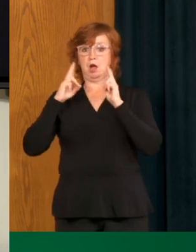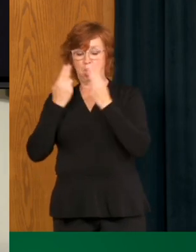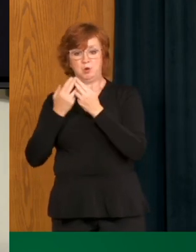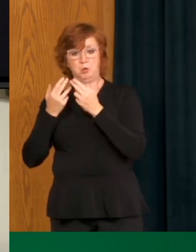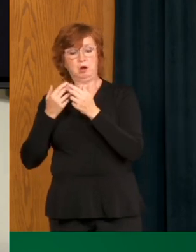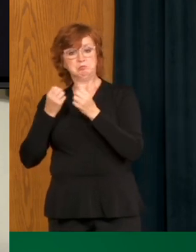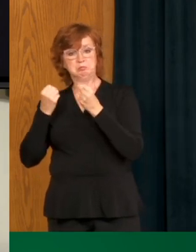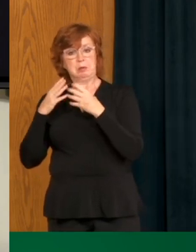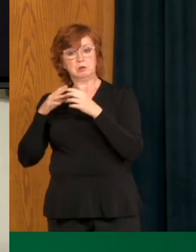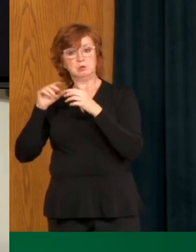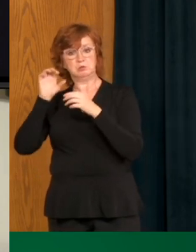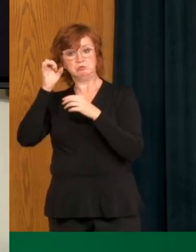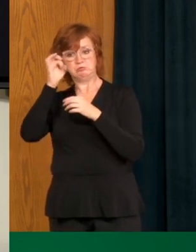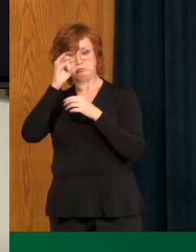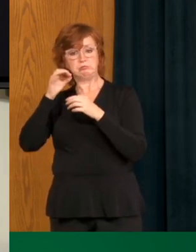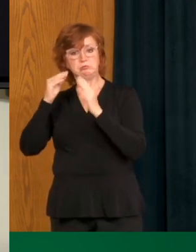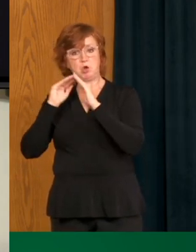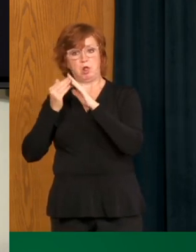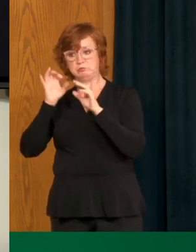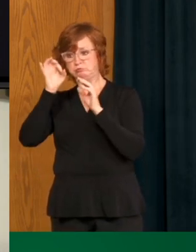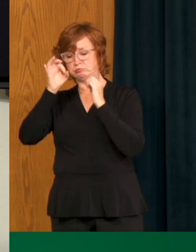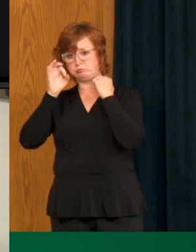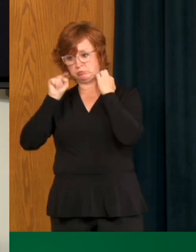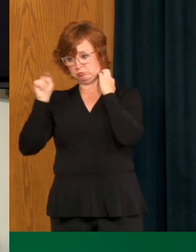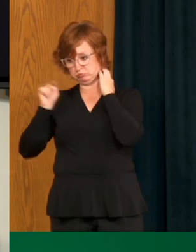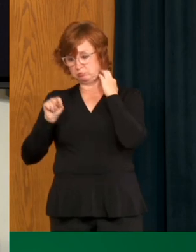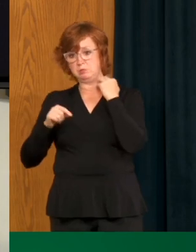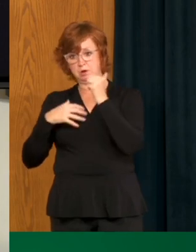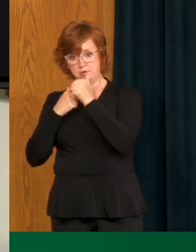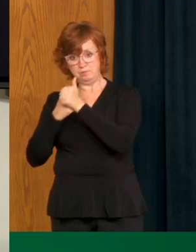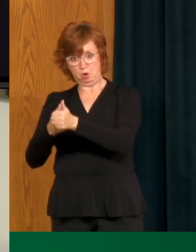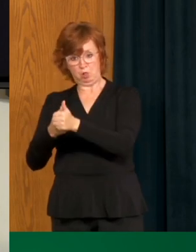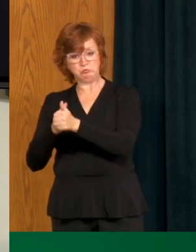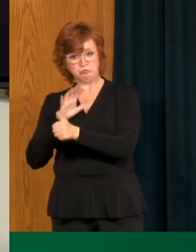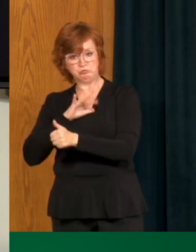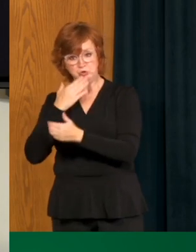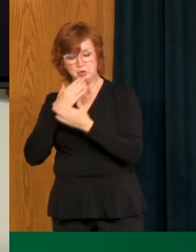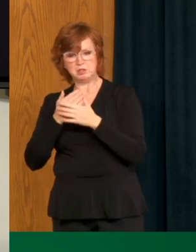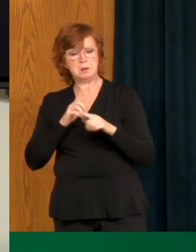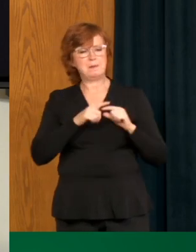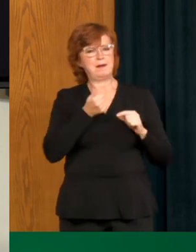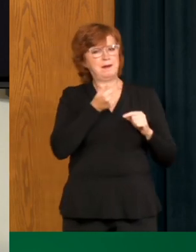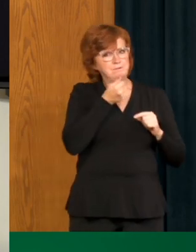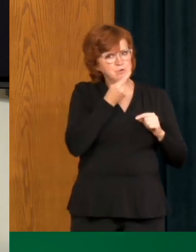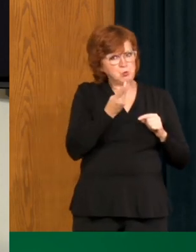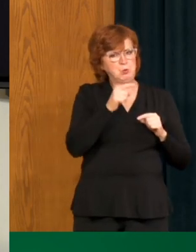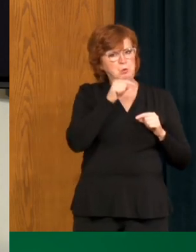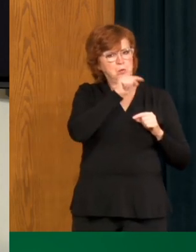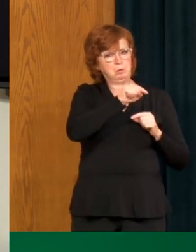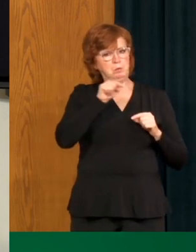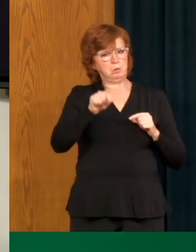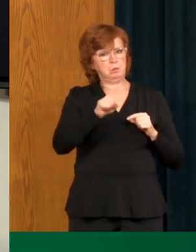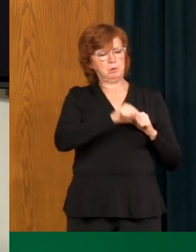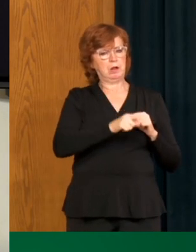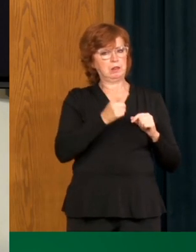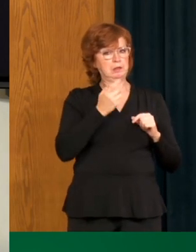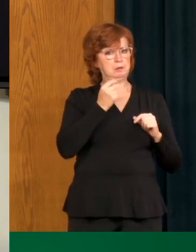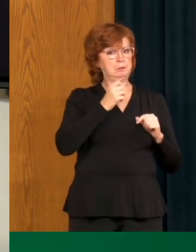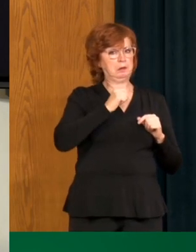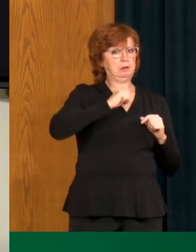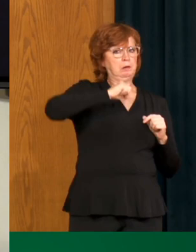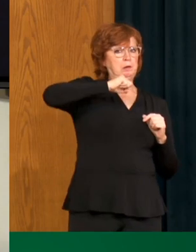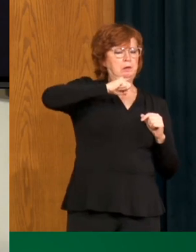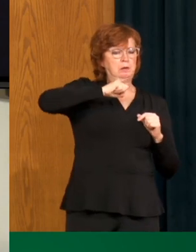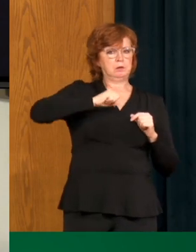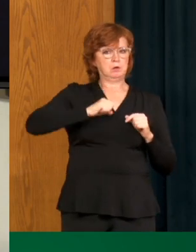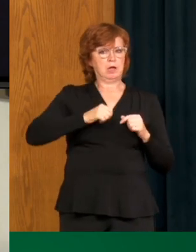in detail is the government's plan to deal with the fact that they are not wanting to cooperate and kind of follow